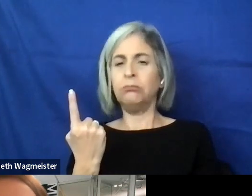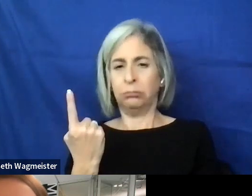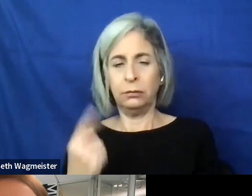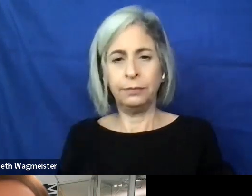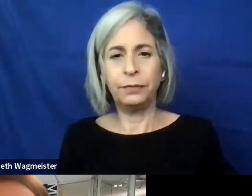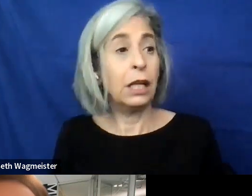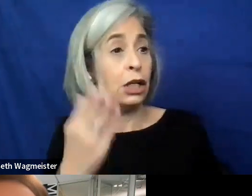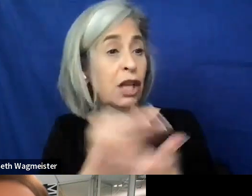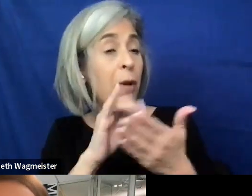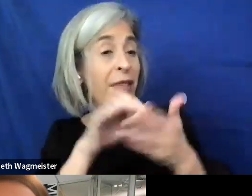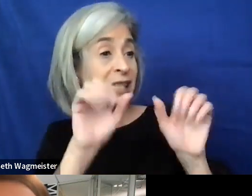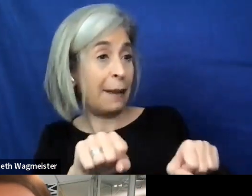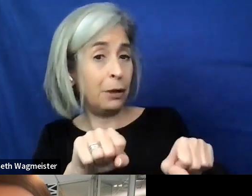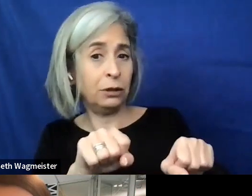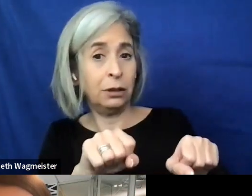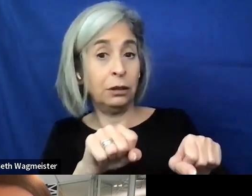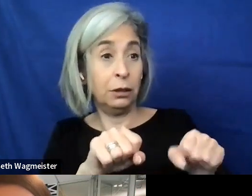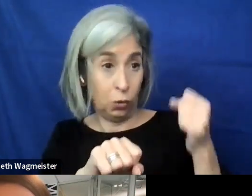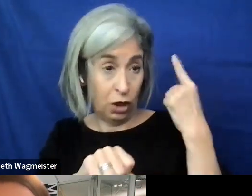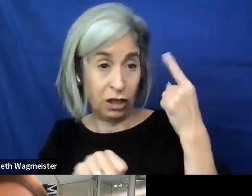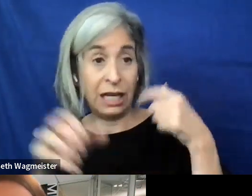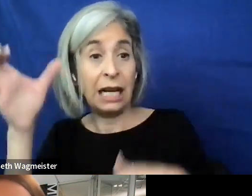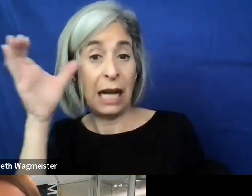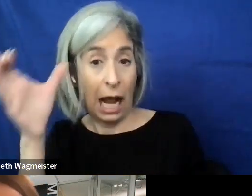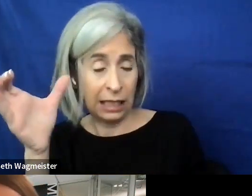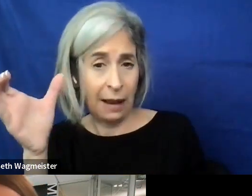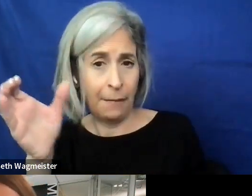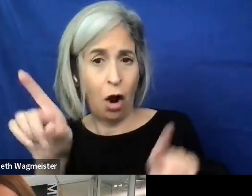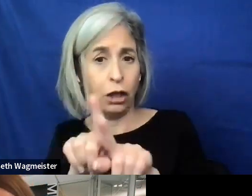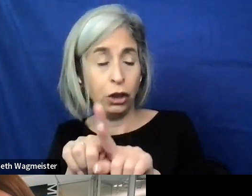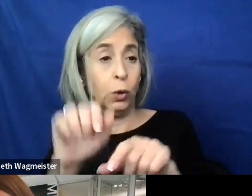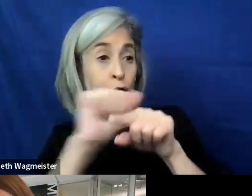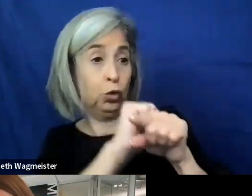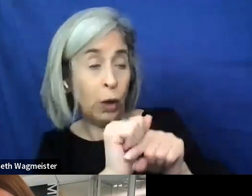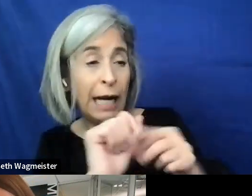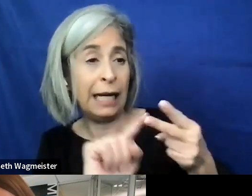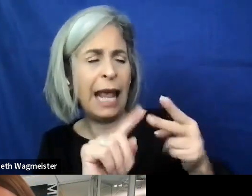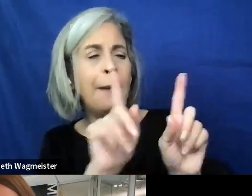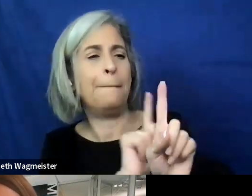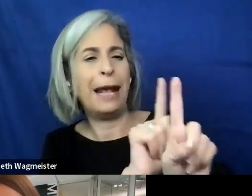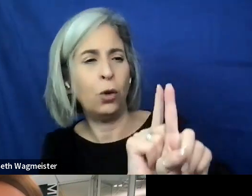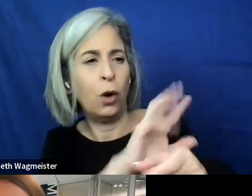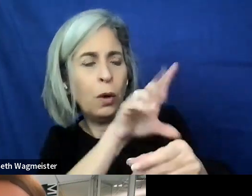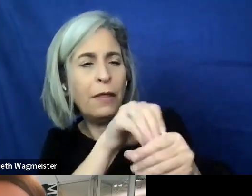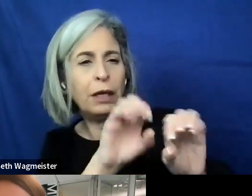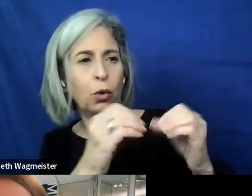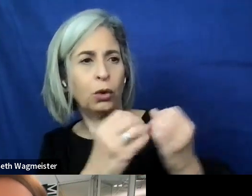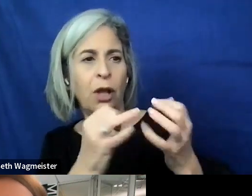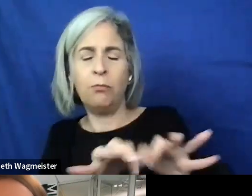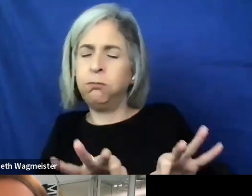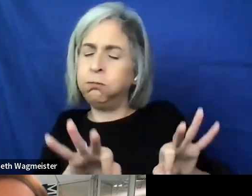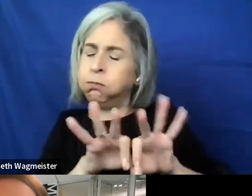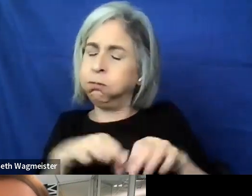Somebody who's able to not only understand the concepts, but train and mentor other people within the organization. That is critically important.